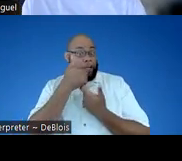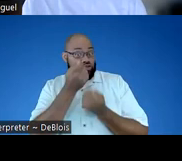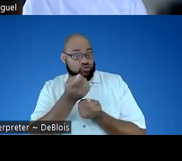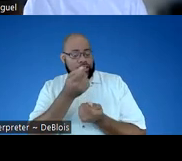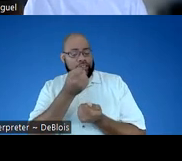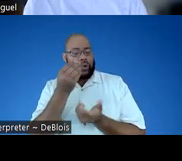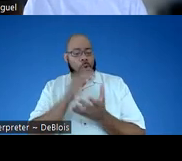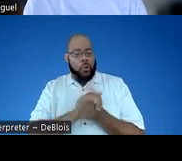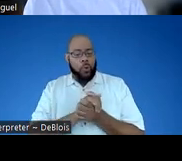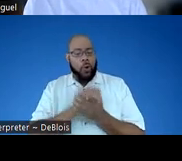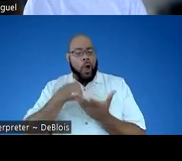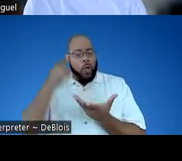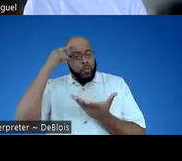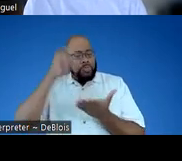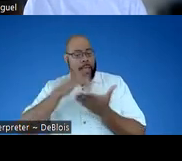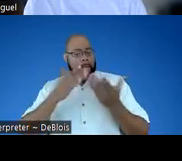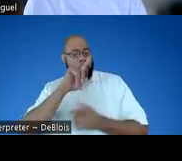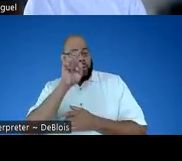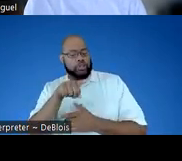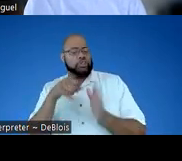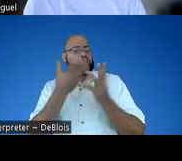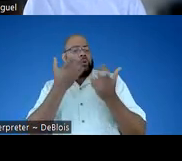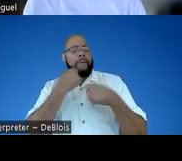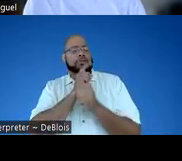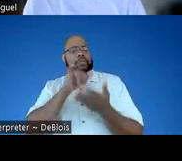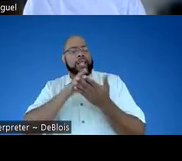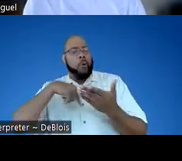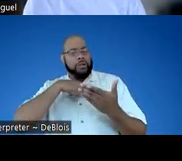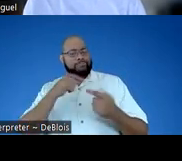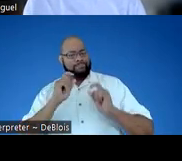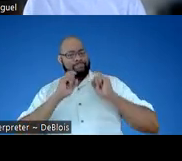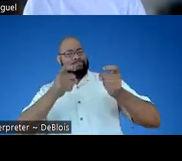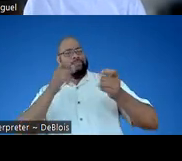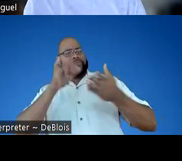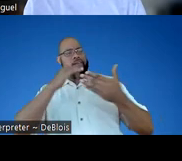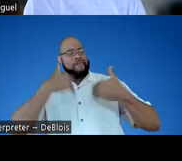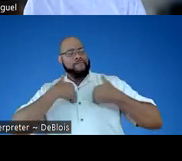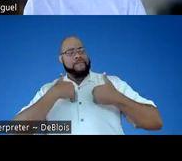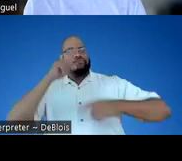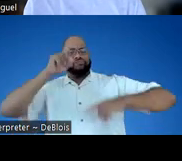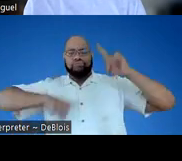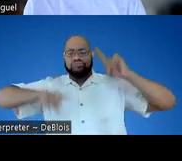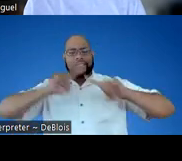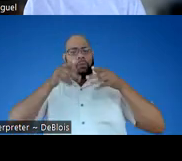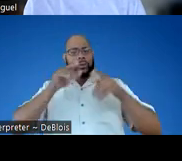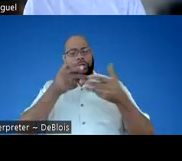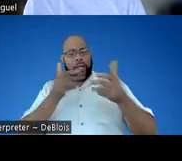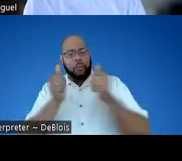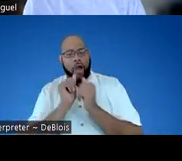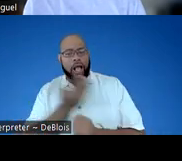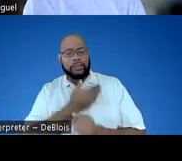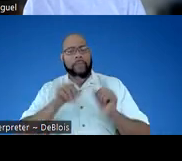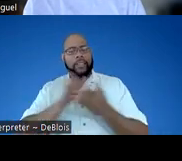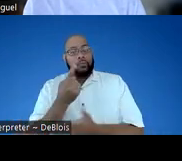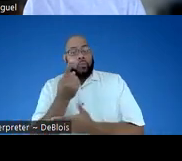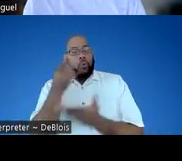And so I thought that might be a question and just wanted to make sure that we put it up there that there are a variety of ways to engage with us, but that's